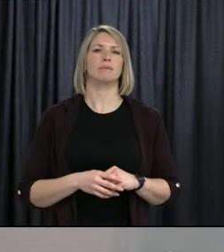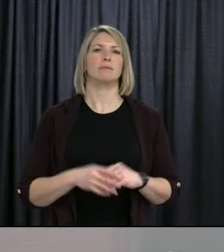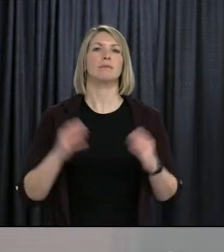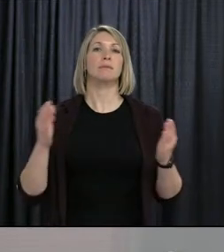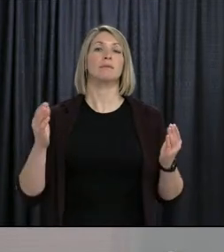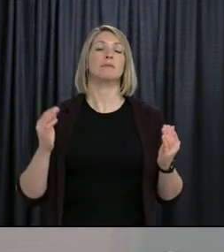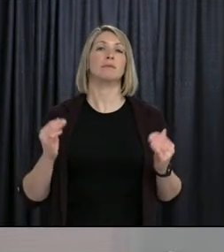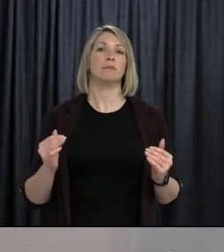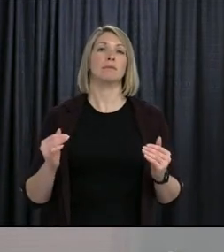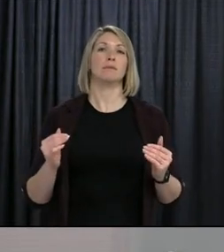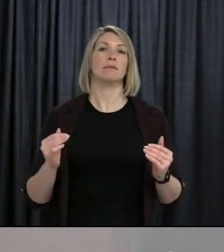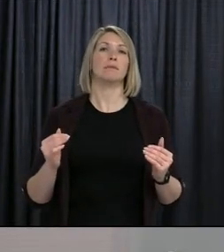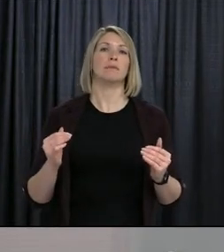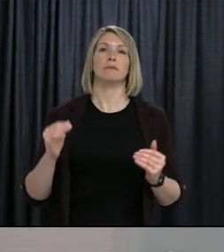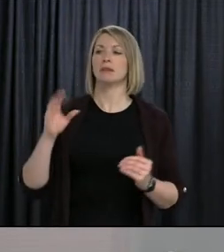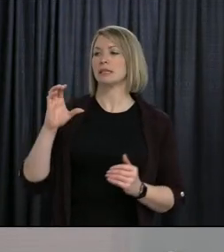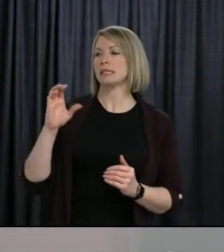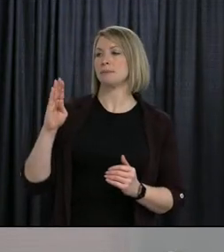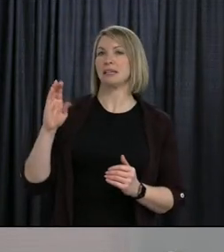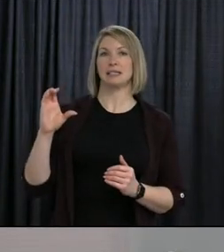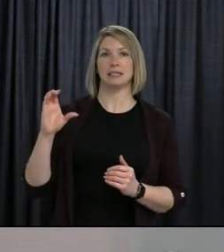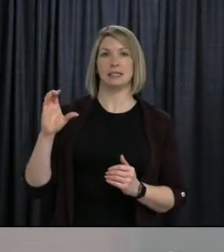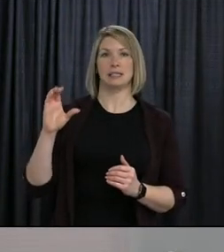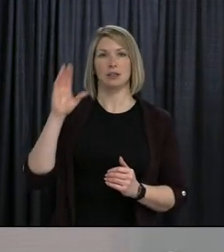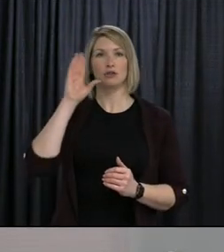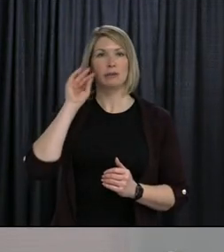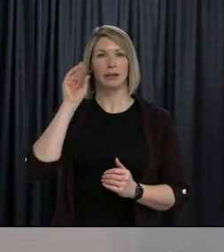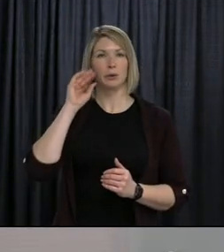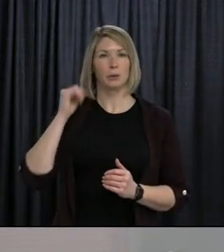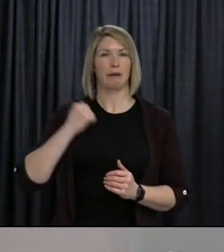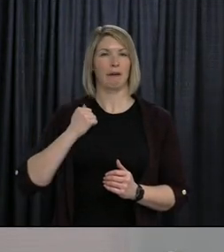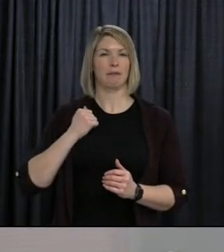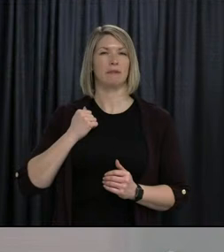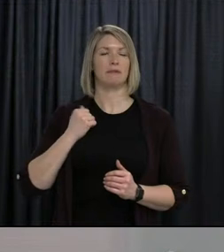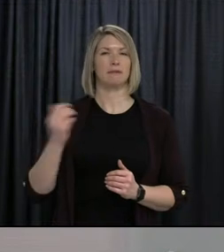Jose Beck, CPC Radio Canada. Do you have a final question?